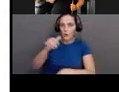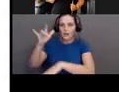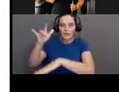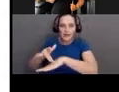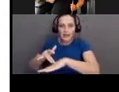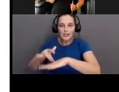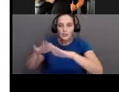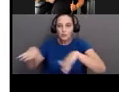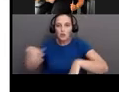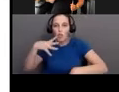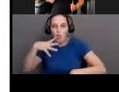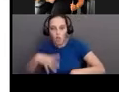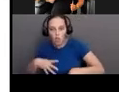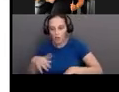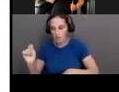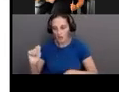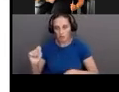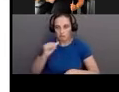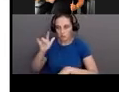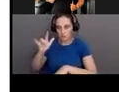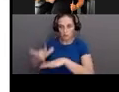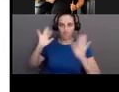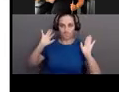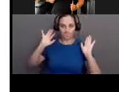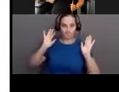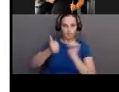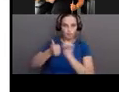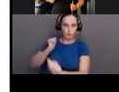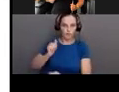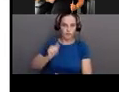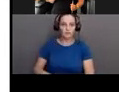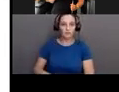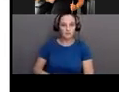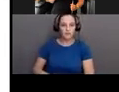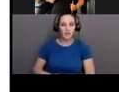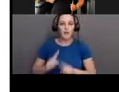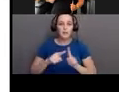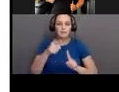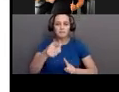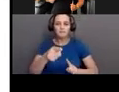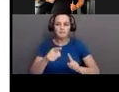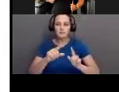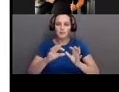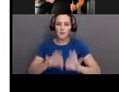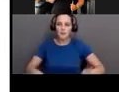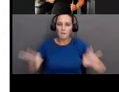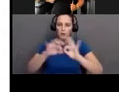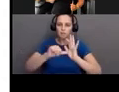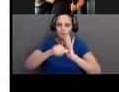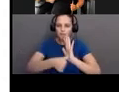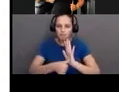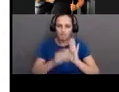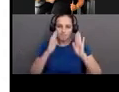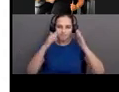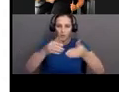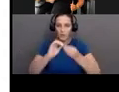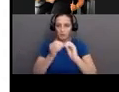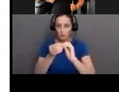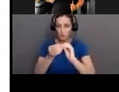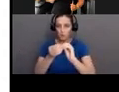the thing to really highlight on this slide is the numbers. So if we look at the Zika virus total